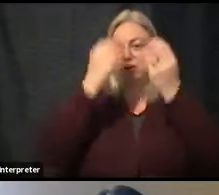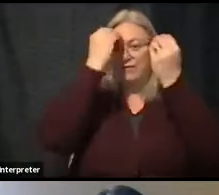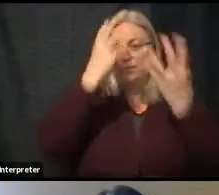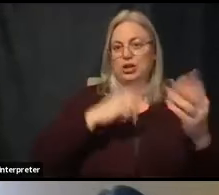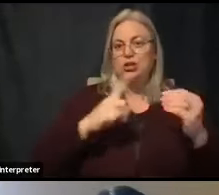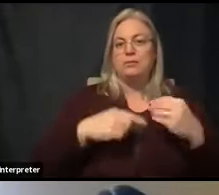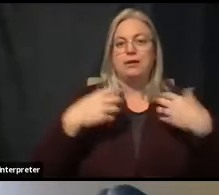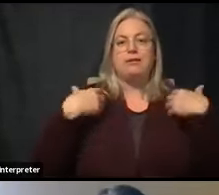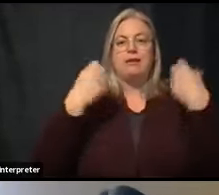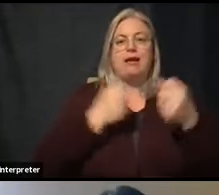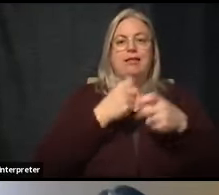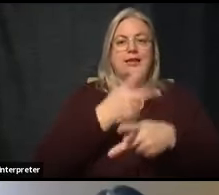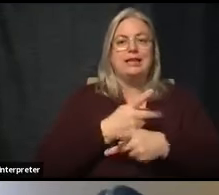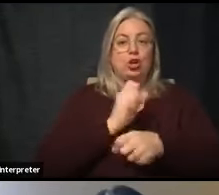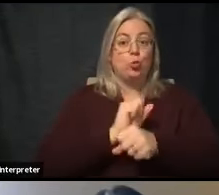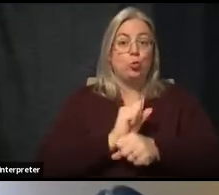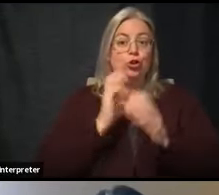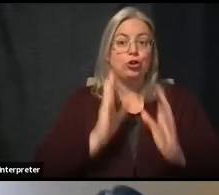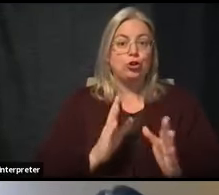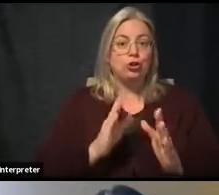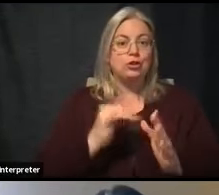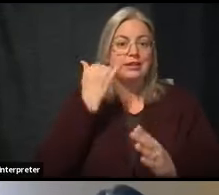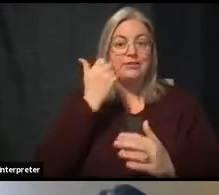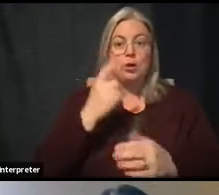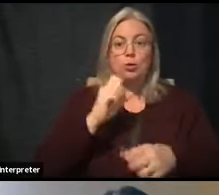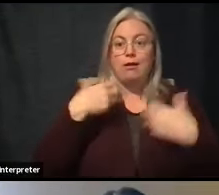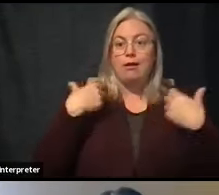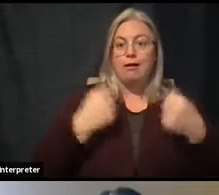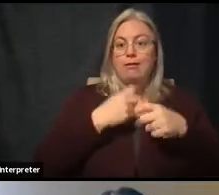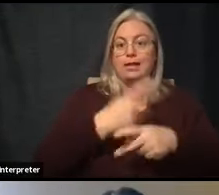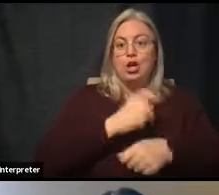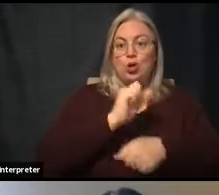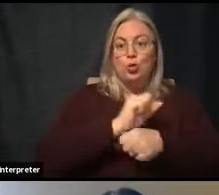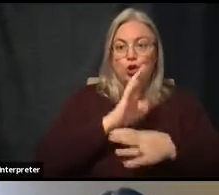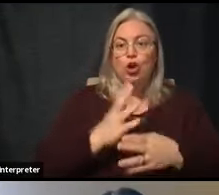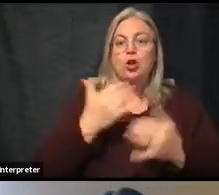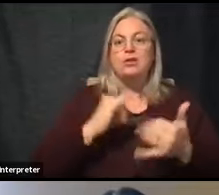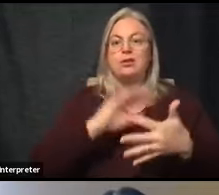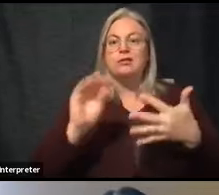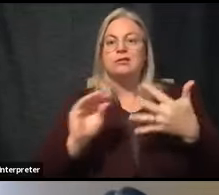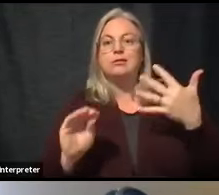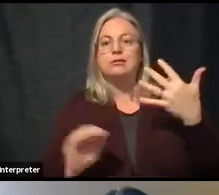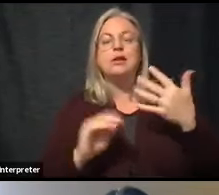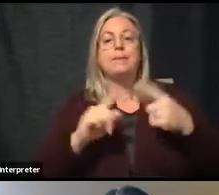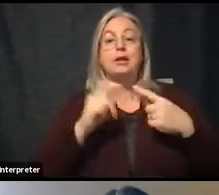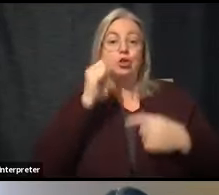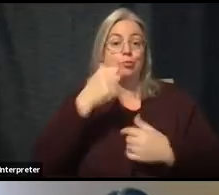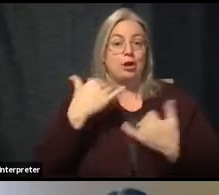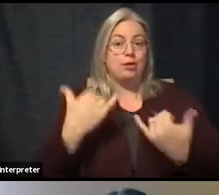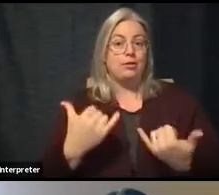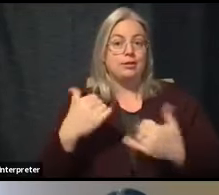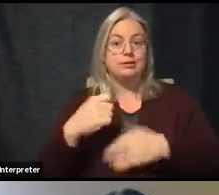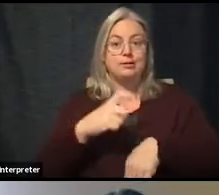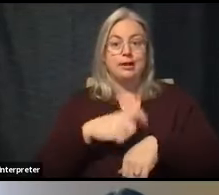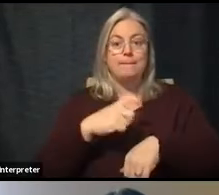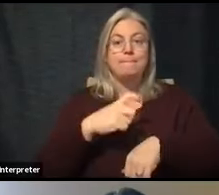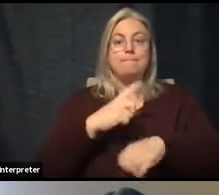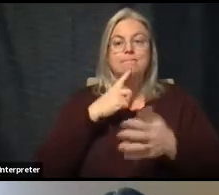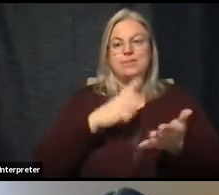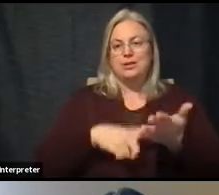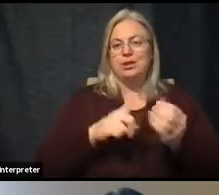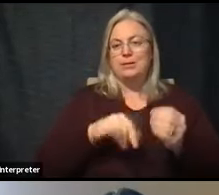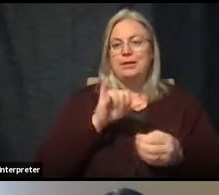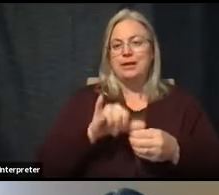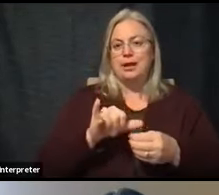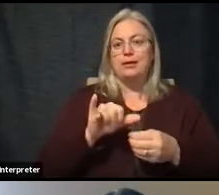health care workers. So if anybody's a health care worker, we're still working on something. But tomorrow at this time, we'll be talking about that.